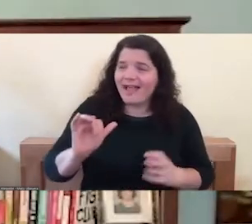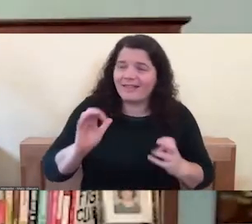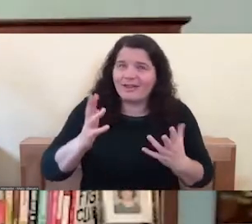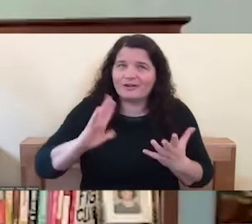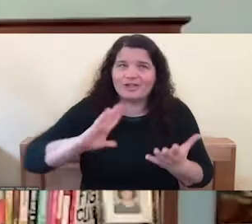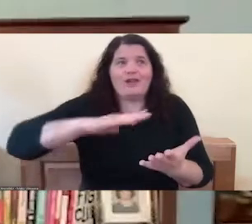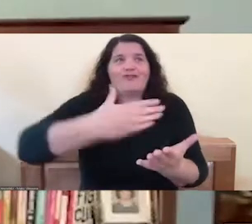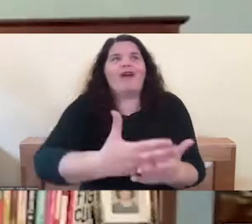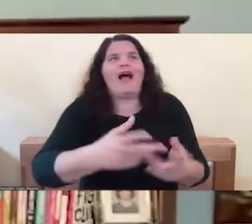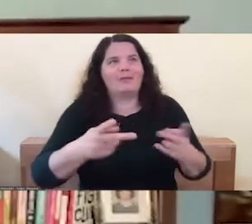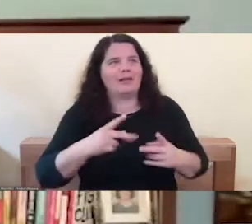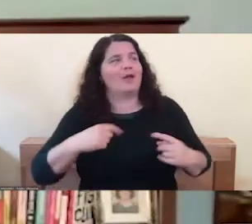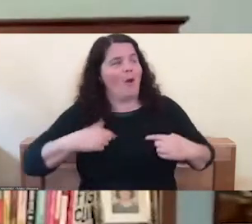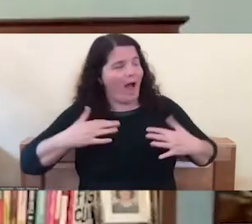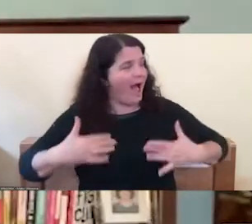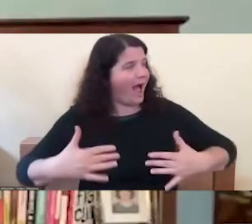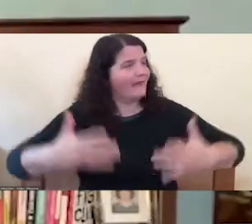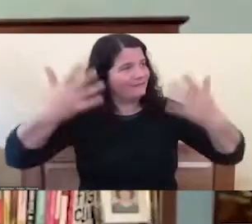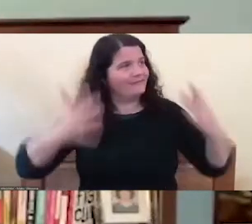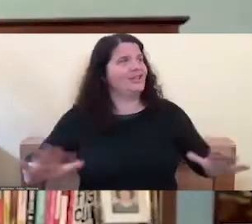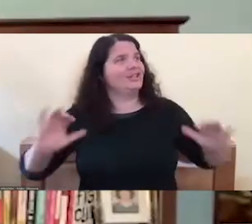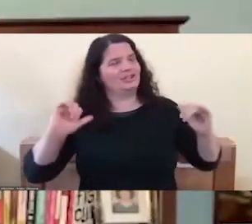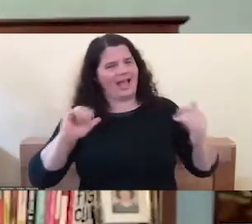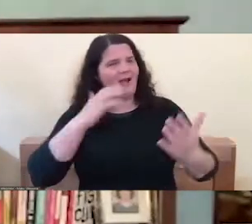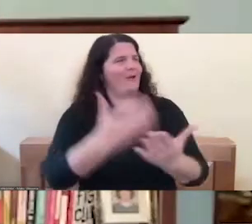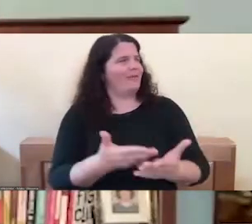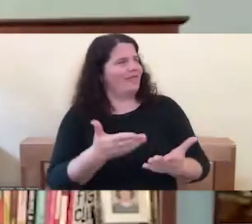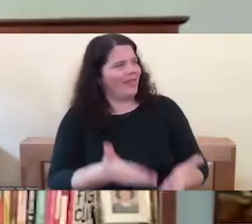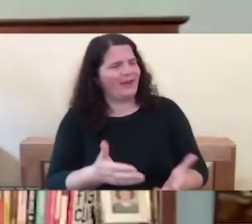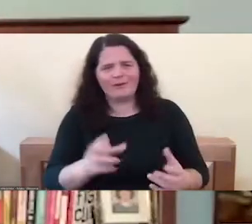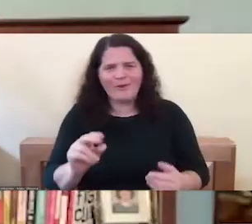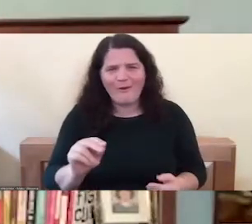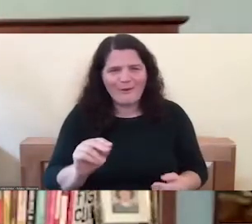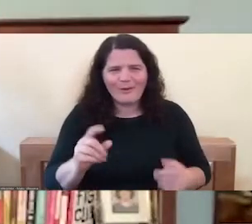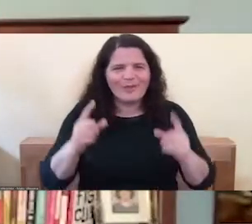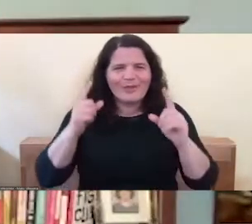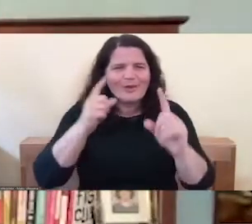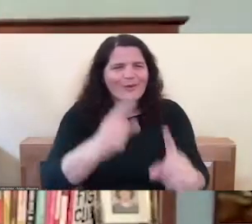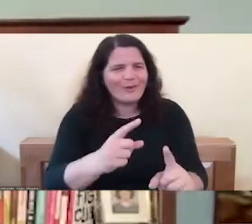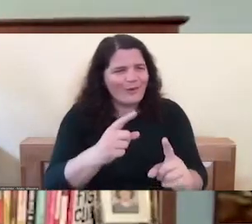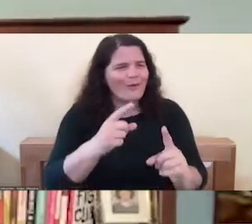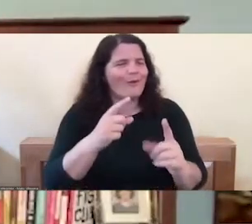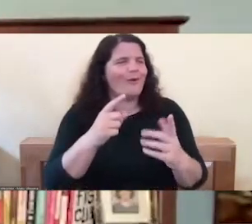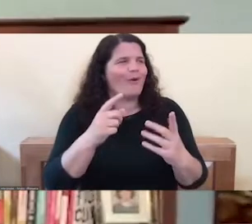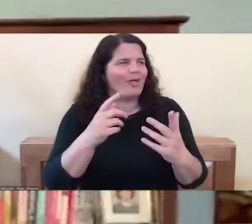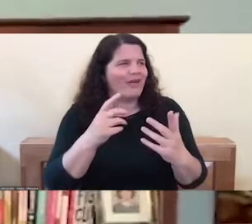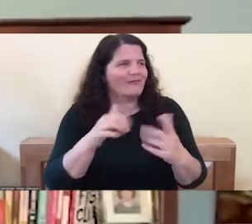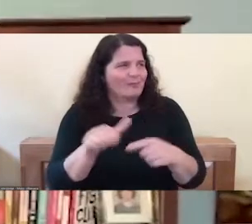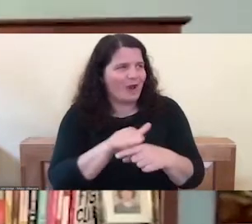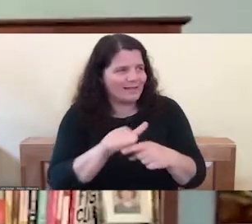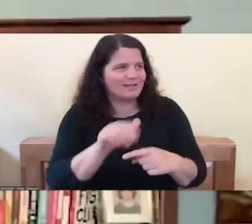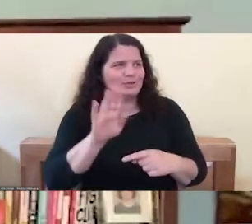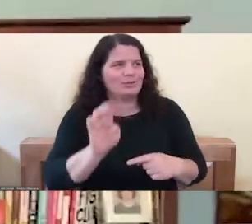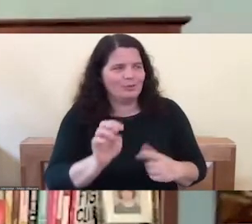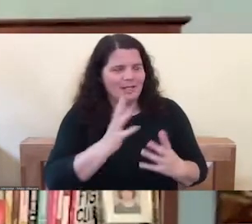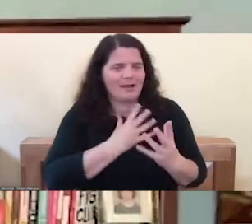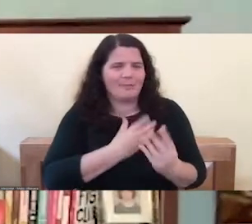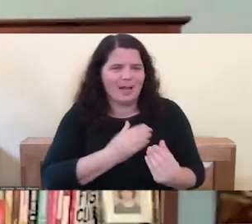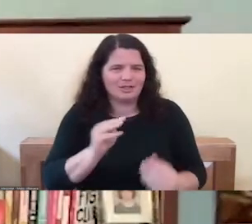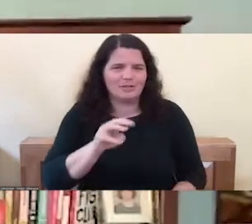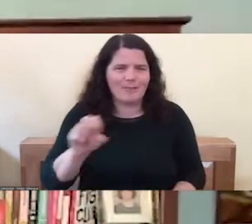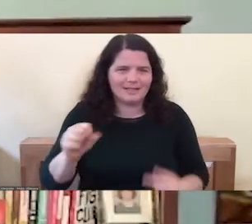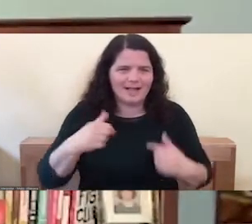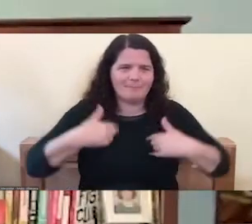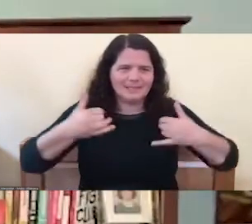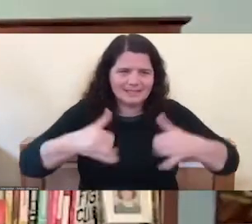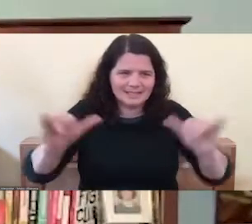back to the goal of compassion. The goal of practice is simply to be a compassionate mess. I'm still a mess after 30 years of practice.